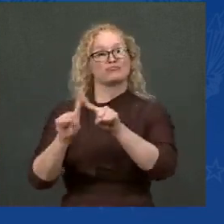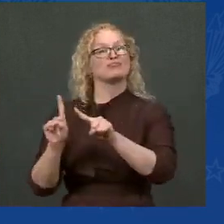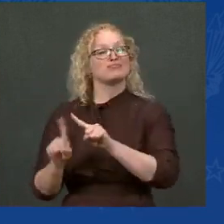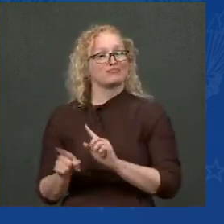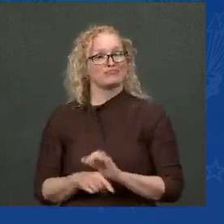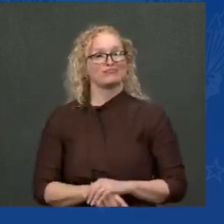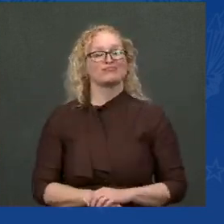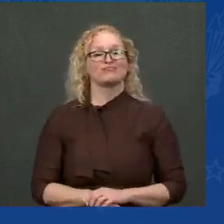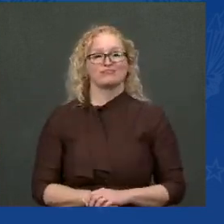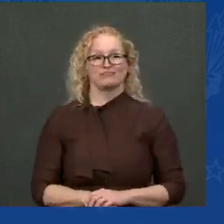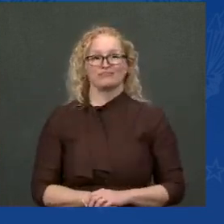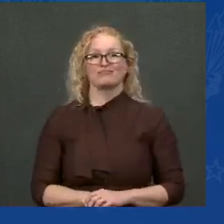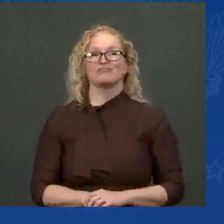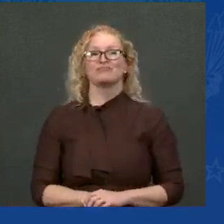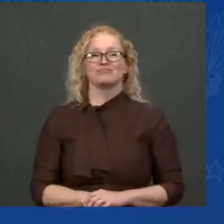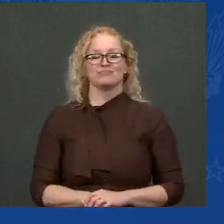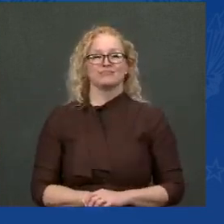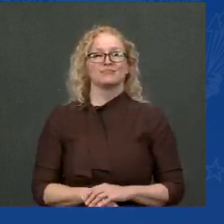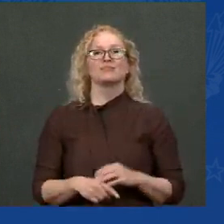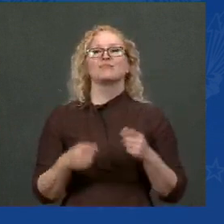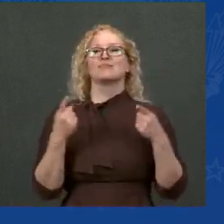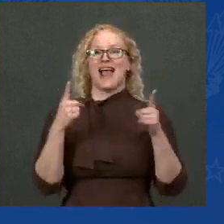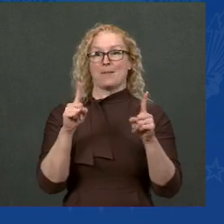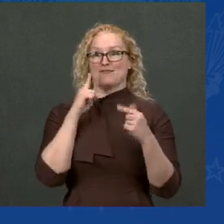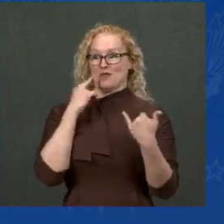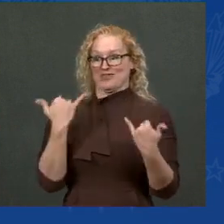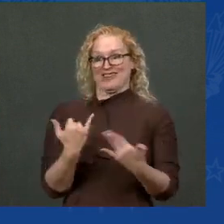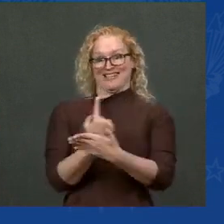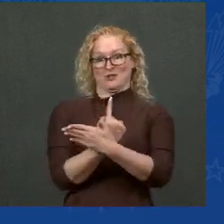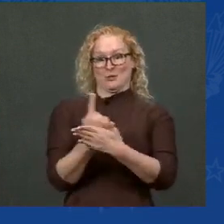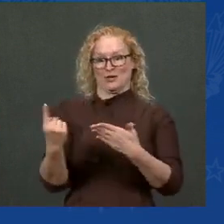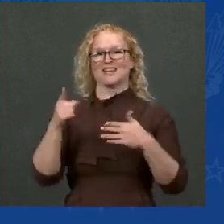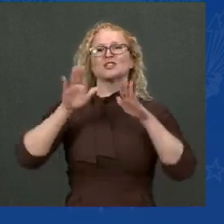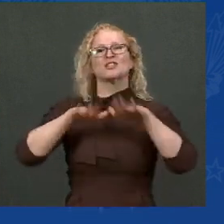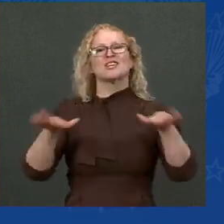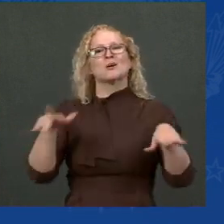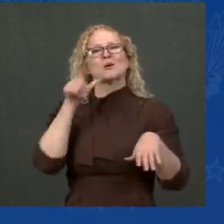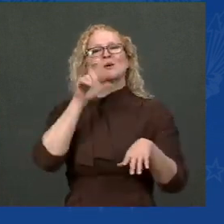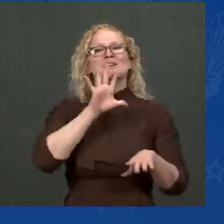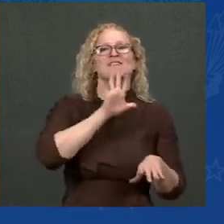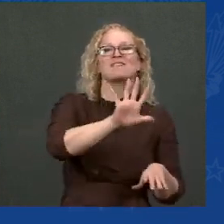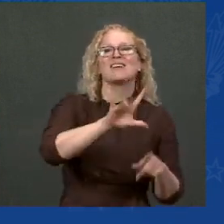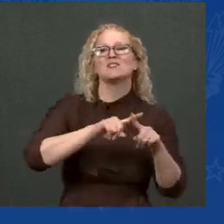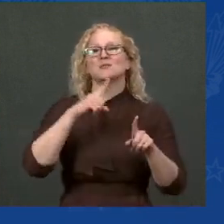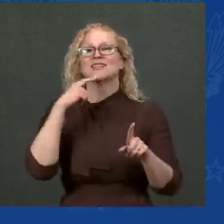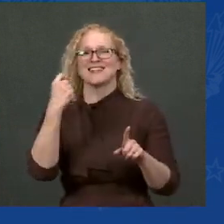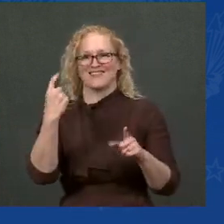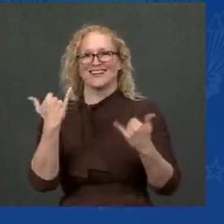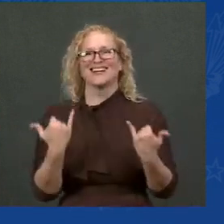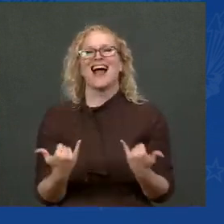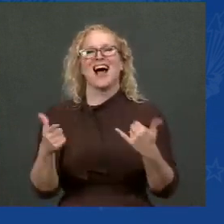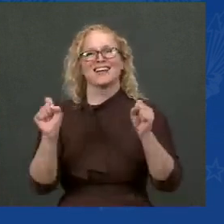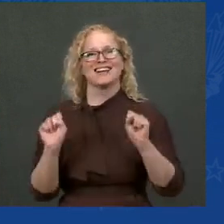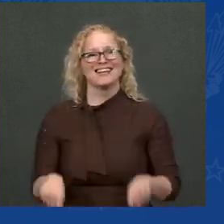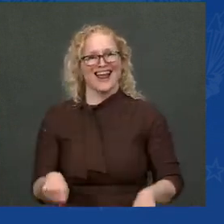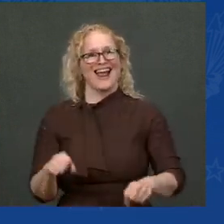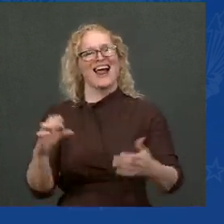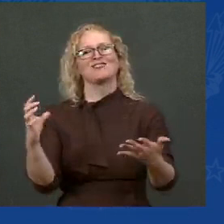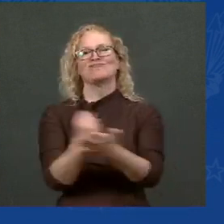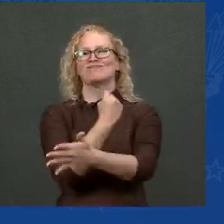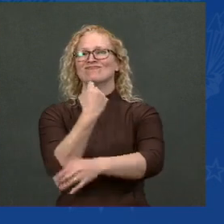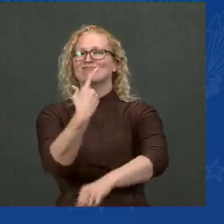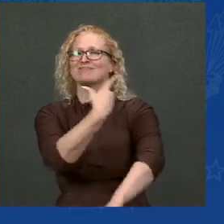sure more vaccinated children can stay in school. These plans I have implemented through these plans of economic